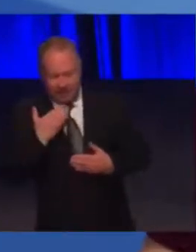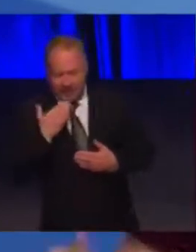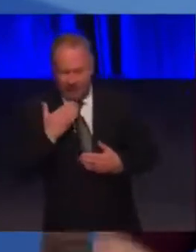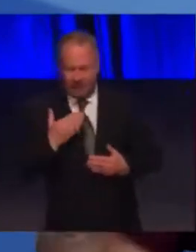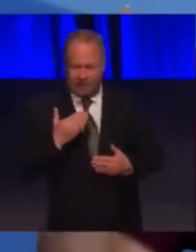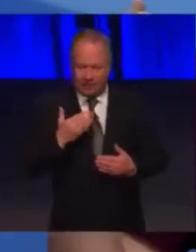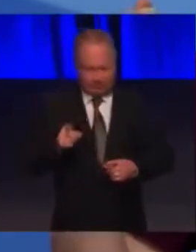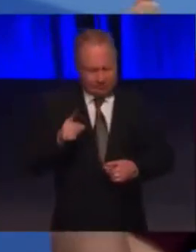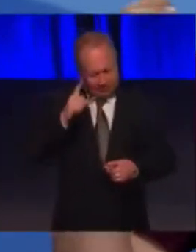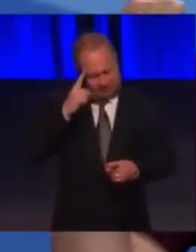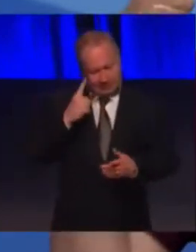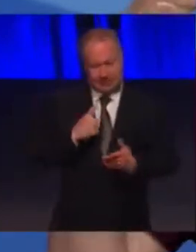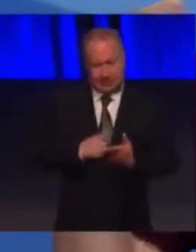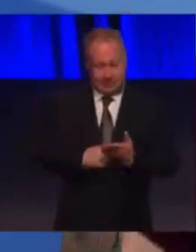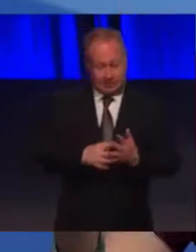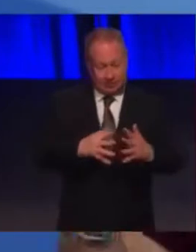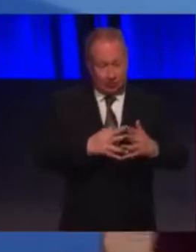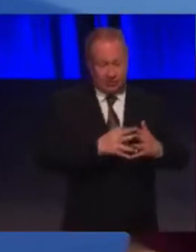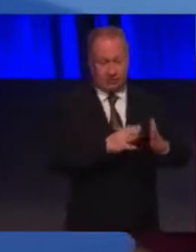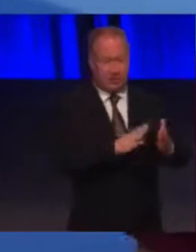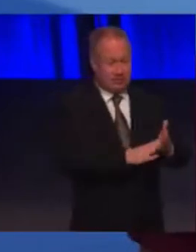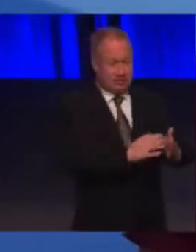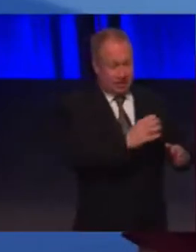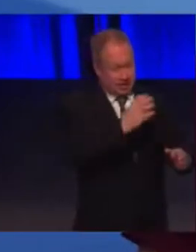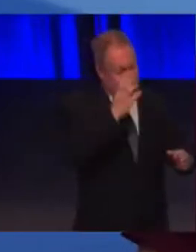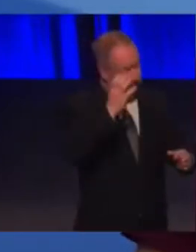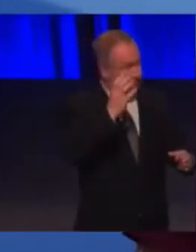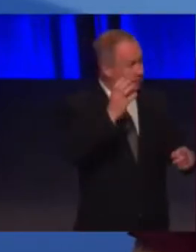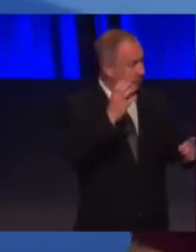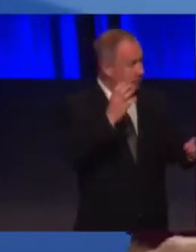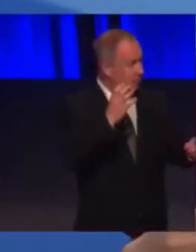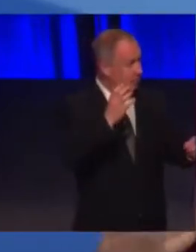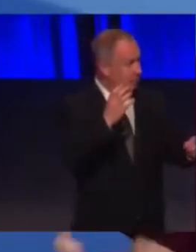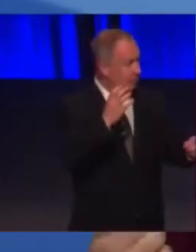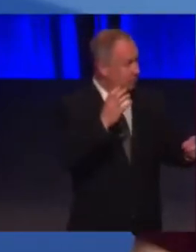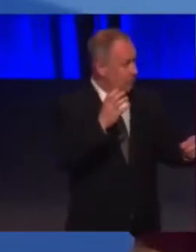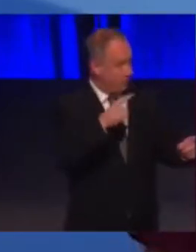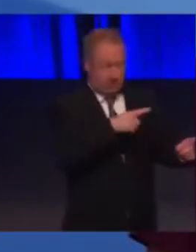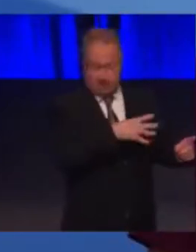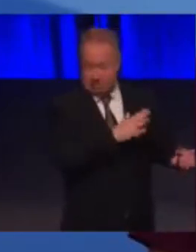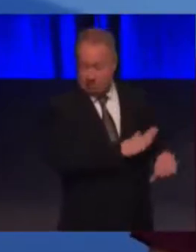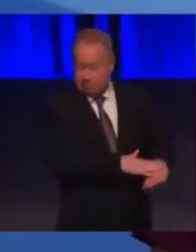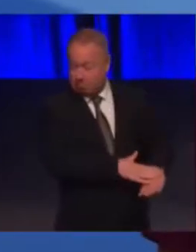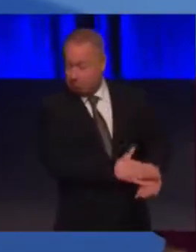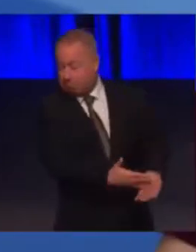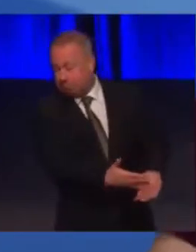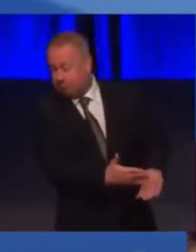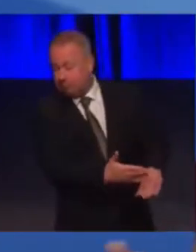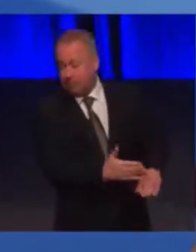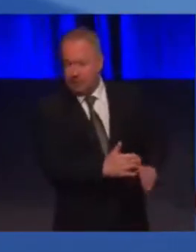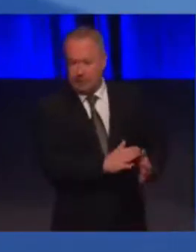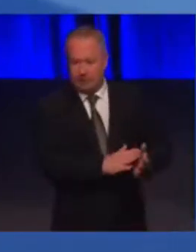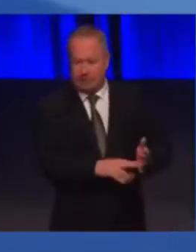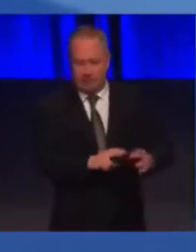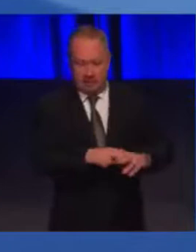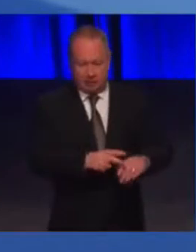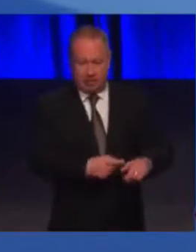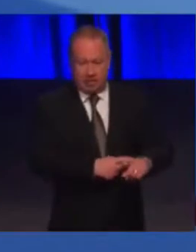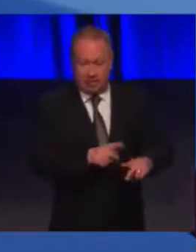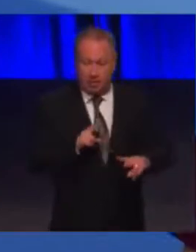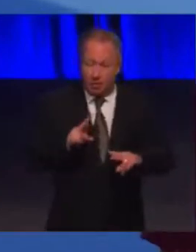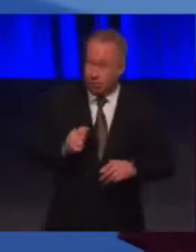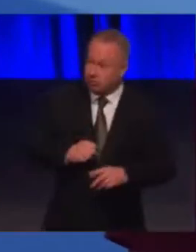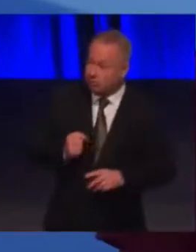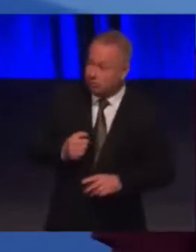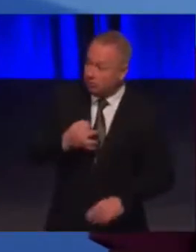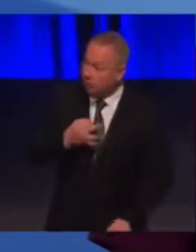decision that the Westminster government doesn't have the drive to do and parents down south are looking on in envy. know